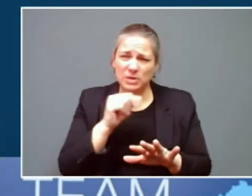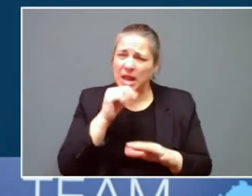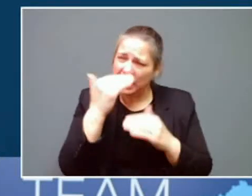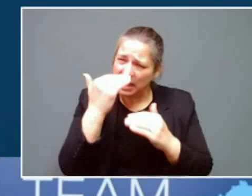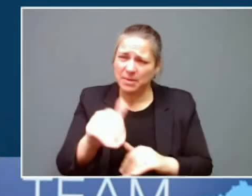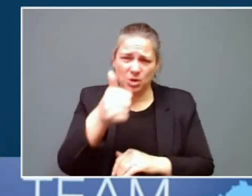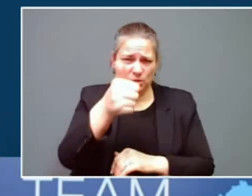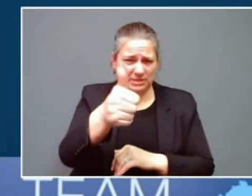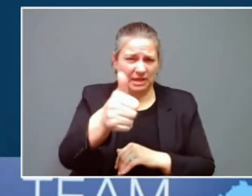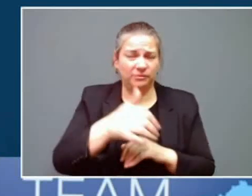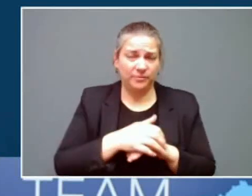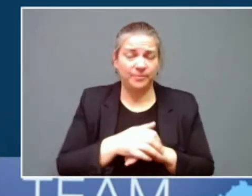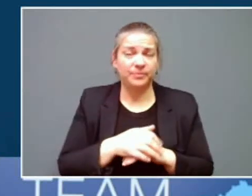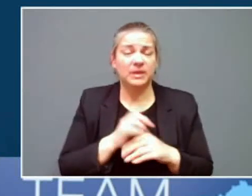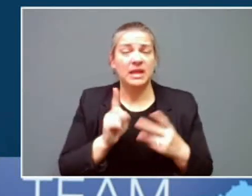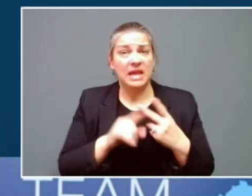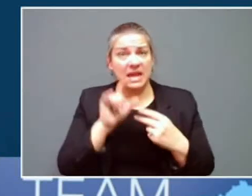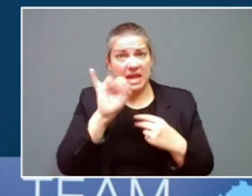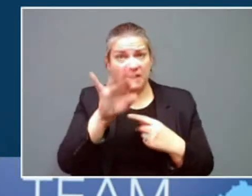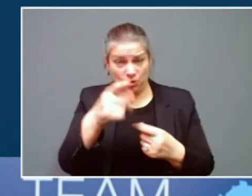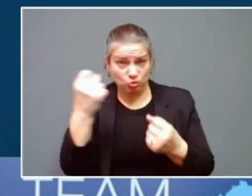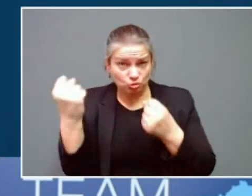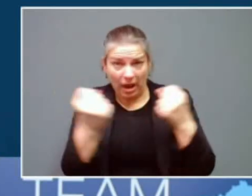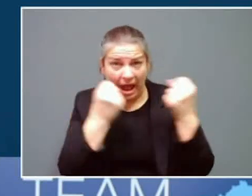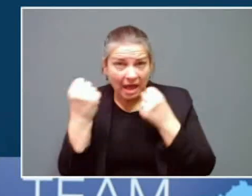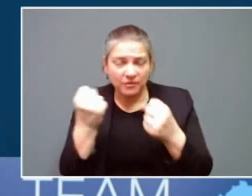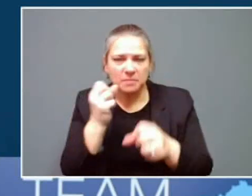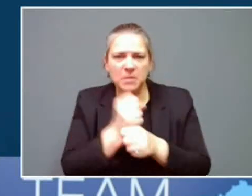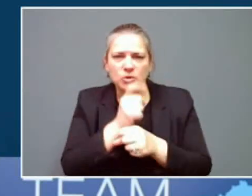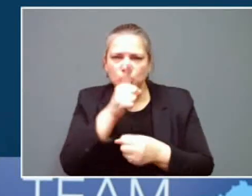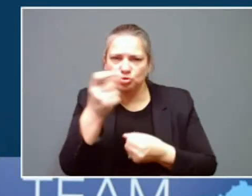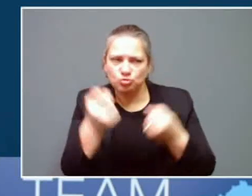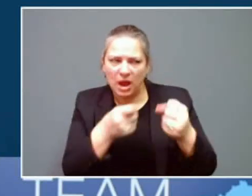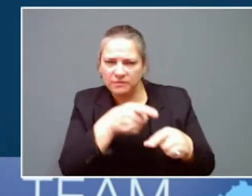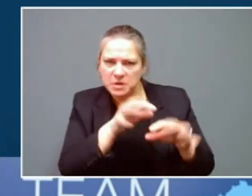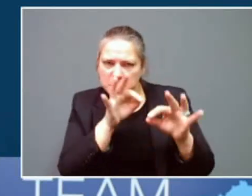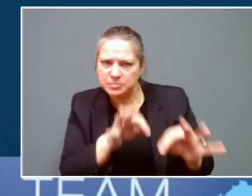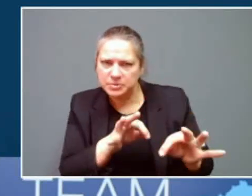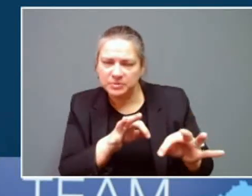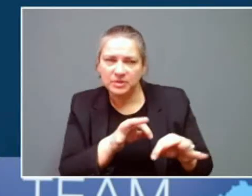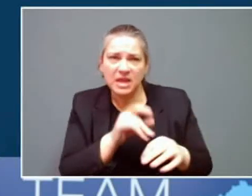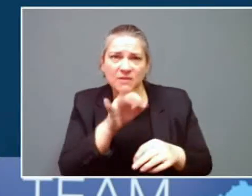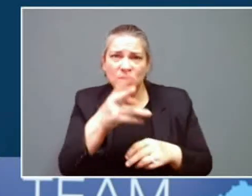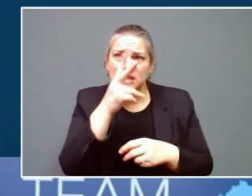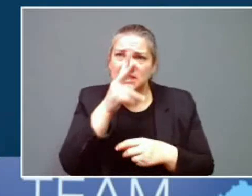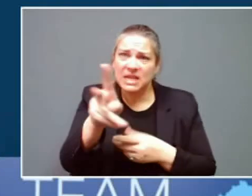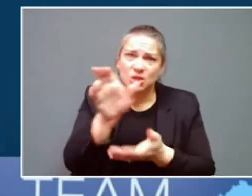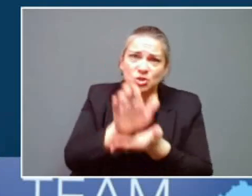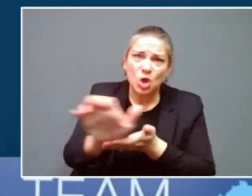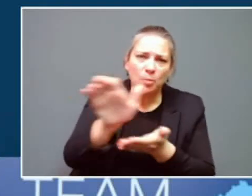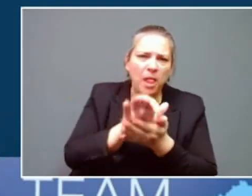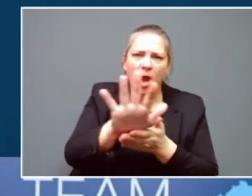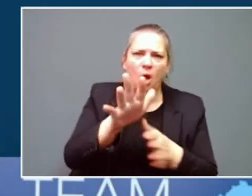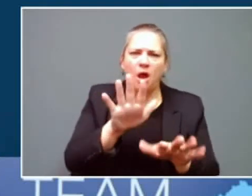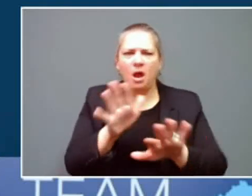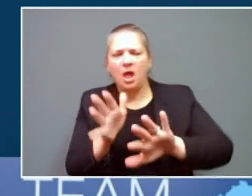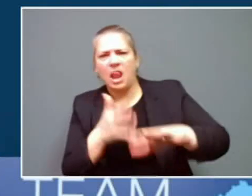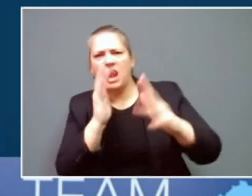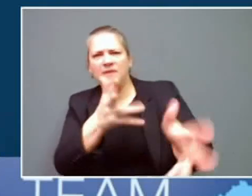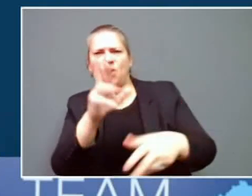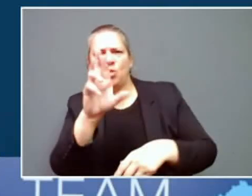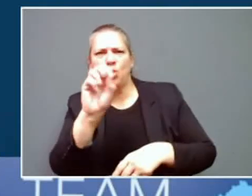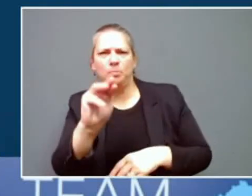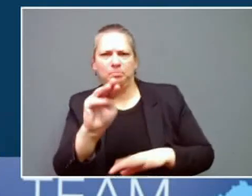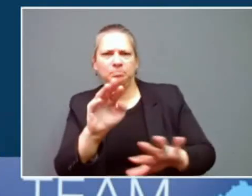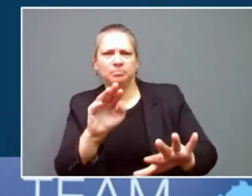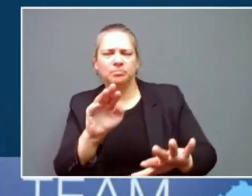vehicle is winter-ready and you have essential items should you be stranded. That's it. Governor, thank